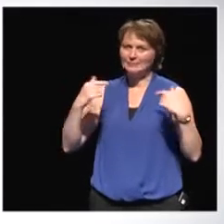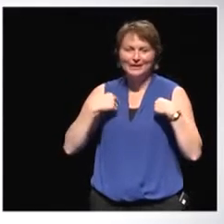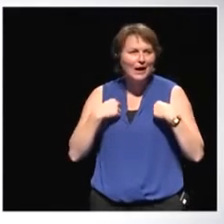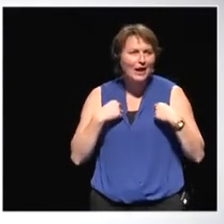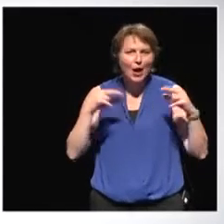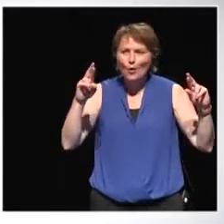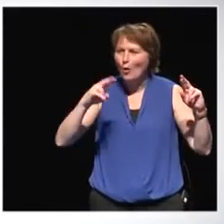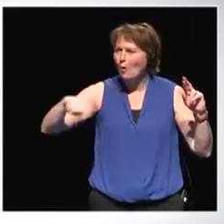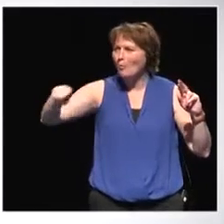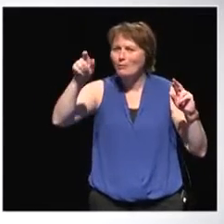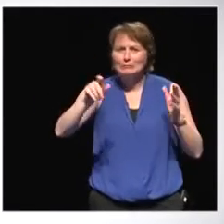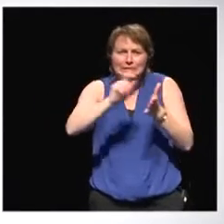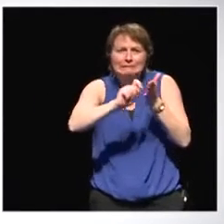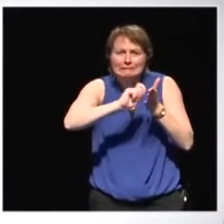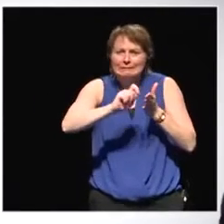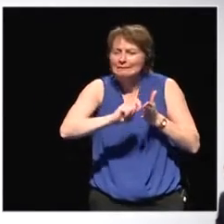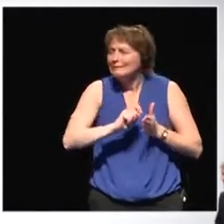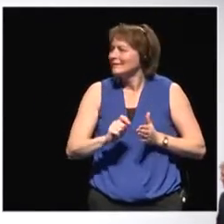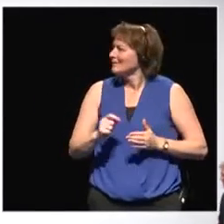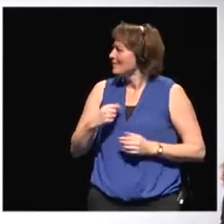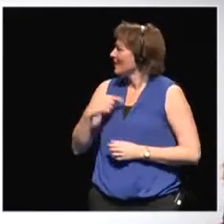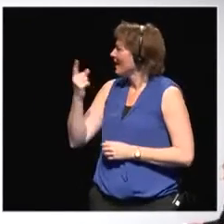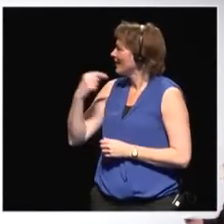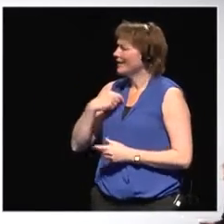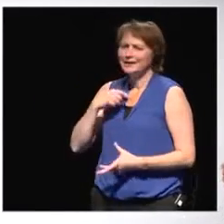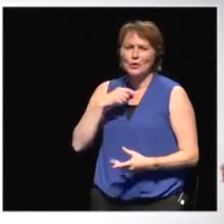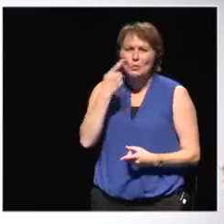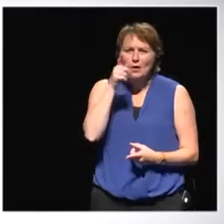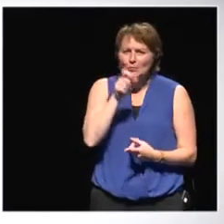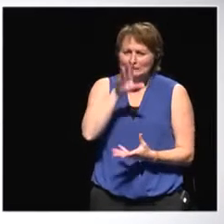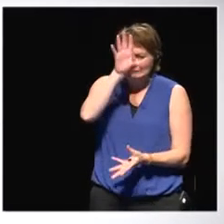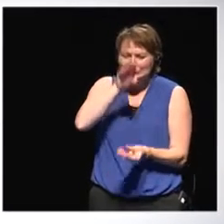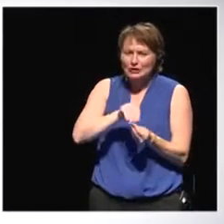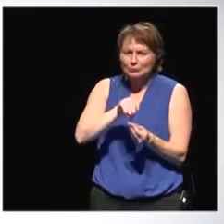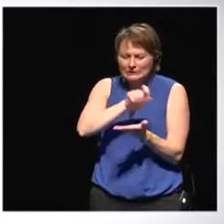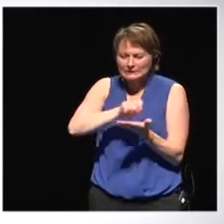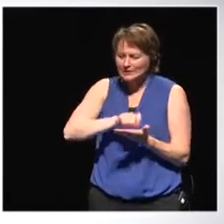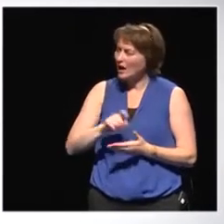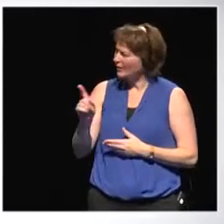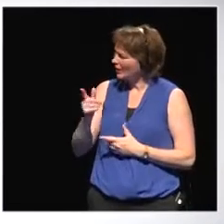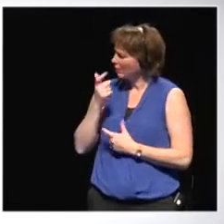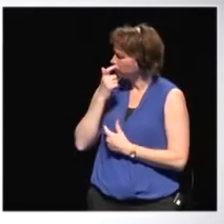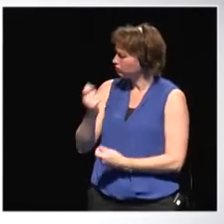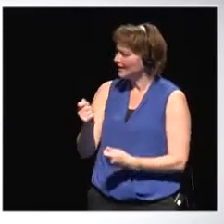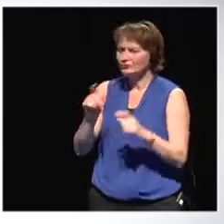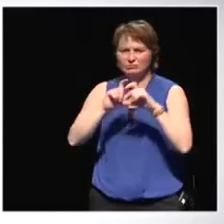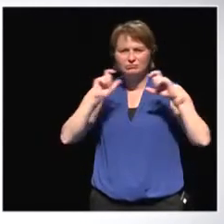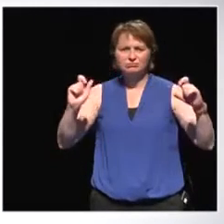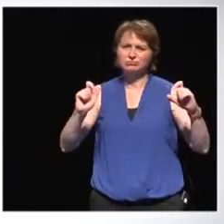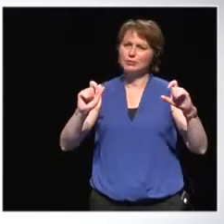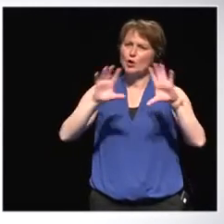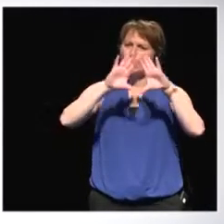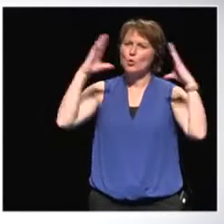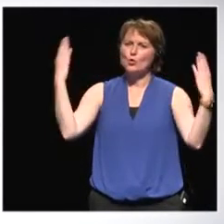took notes. I think there is somebody writing the summary. So, I think that's a really interesting definition, actually, of global citizenship.